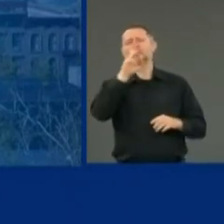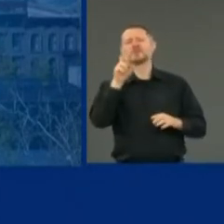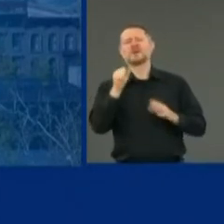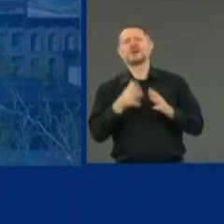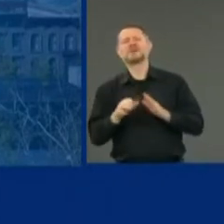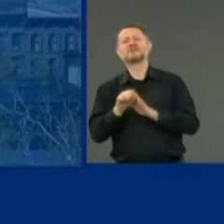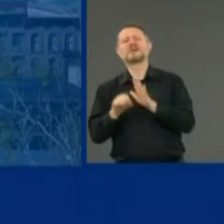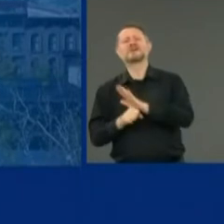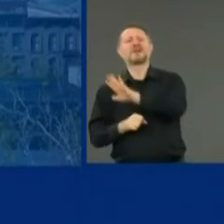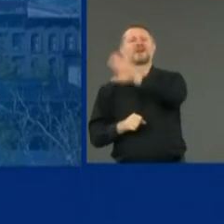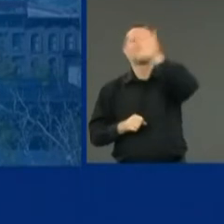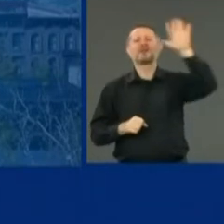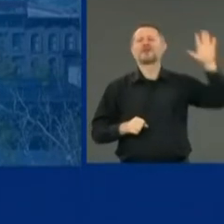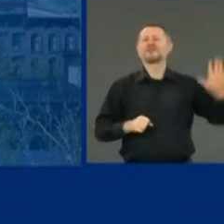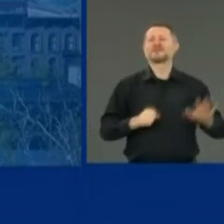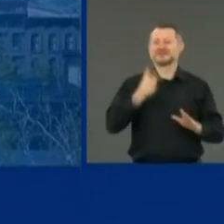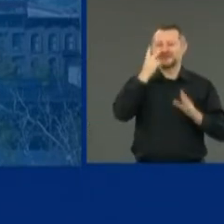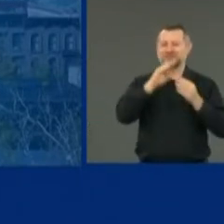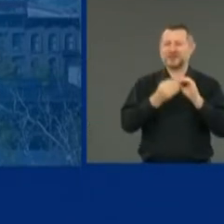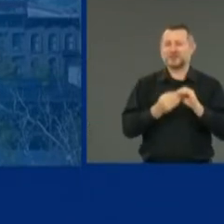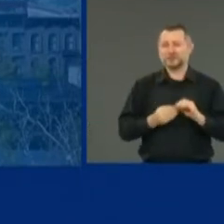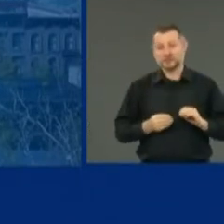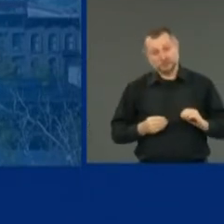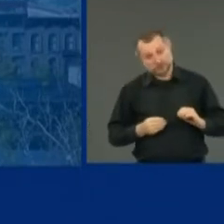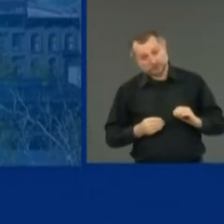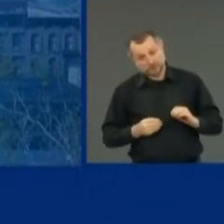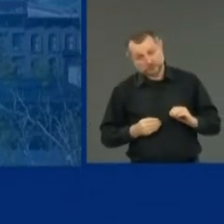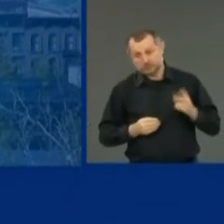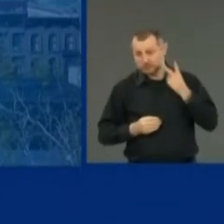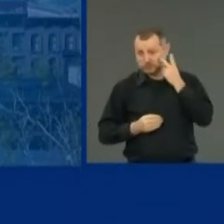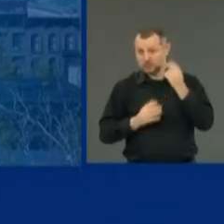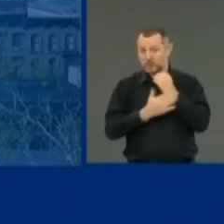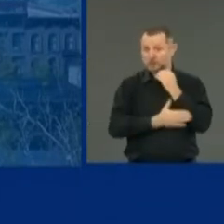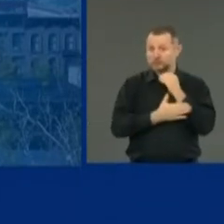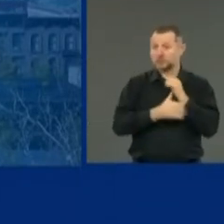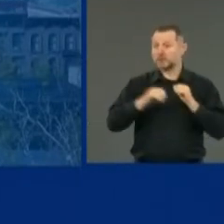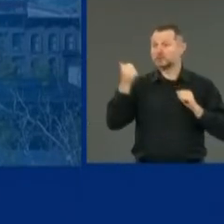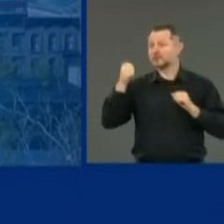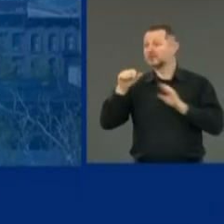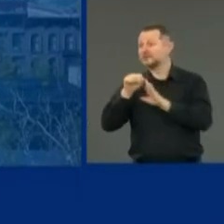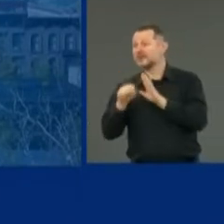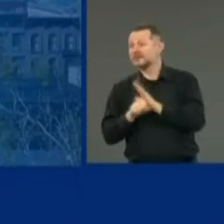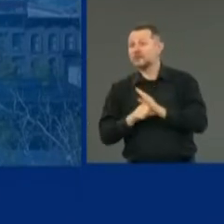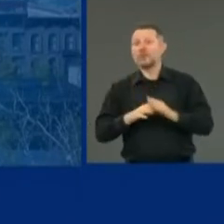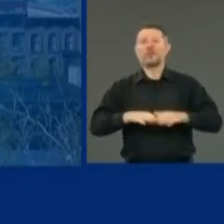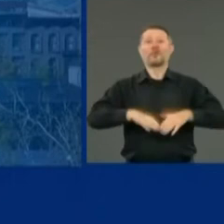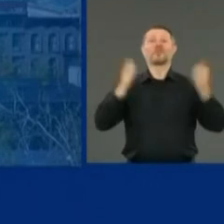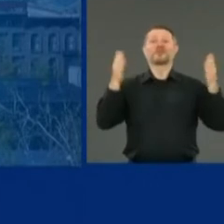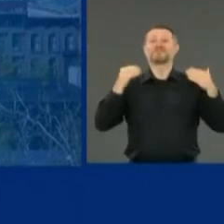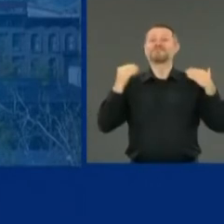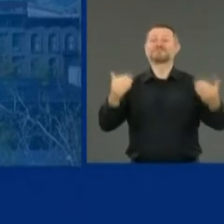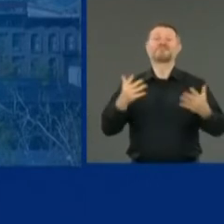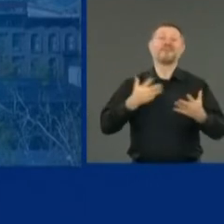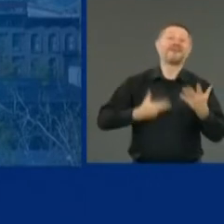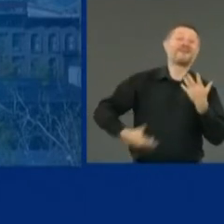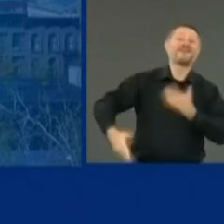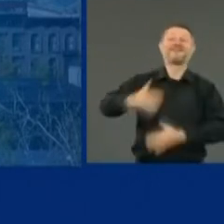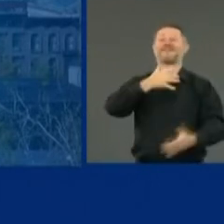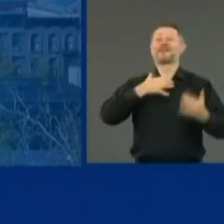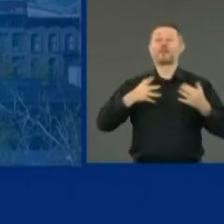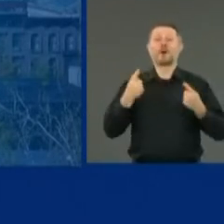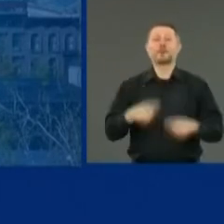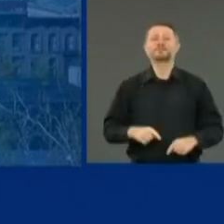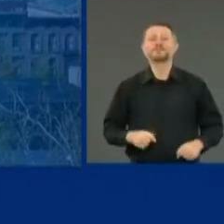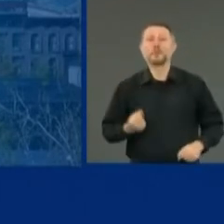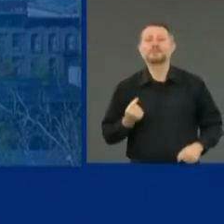Look at the facts after countries and states reopen. And look at what is happening with